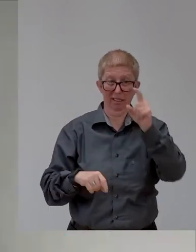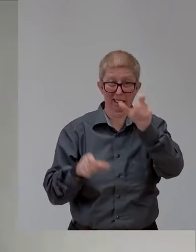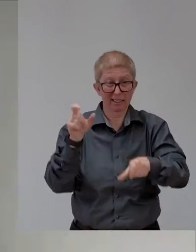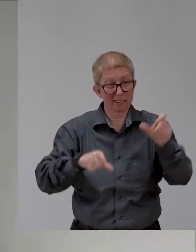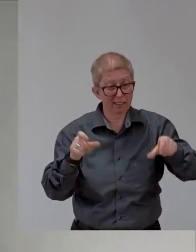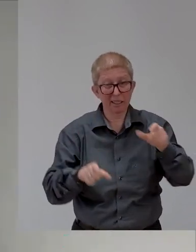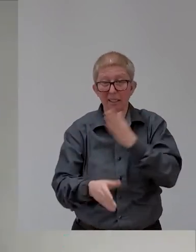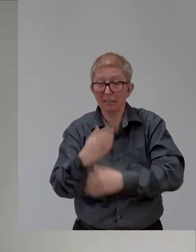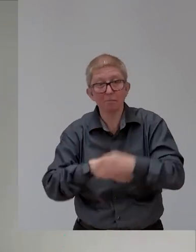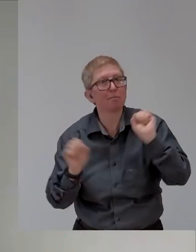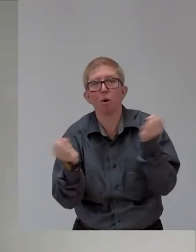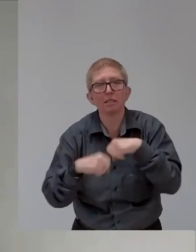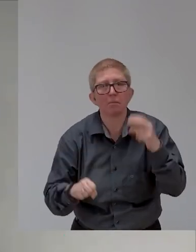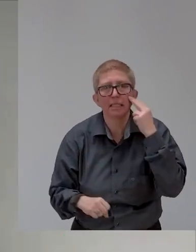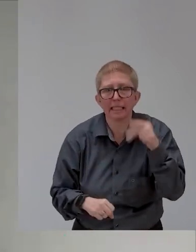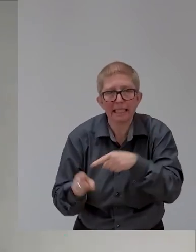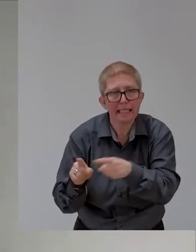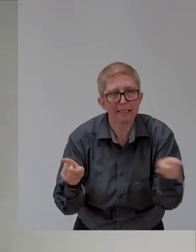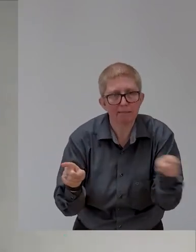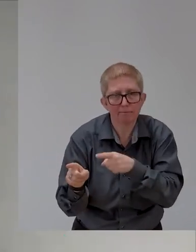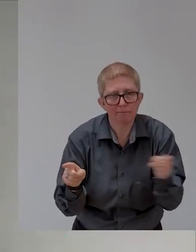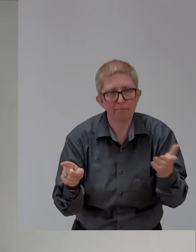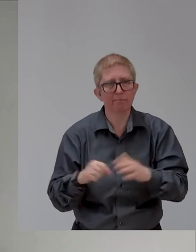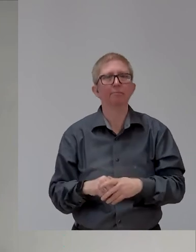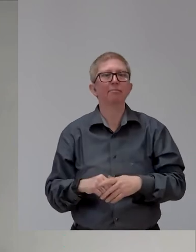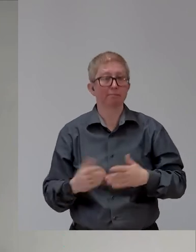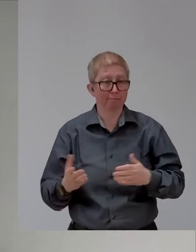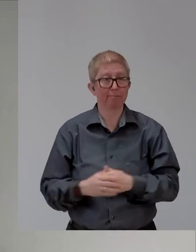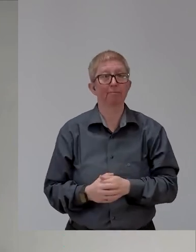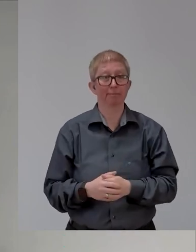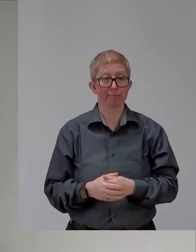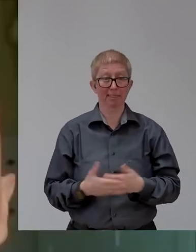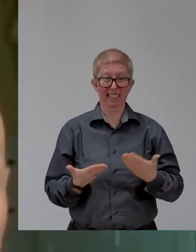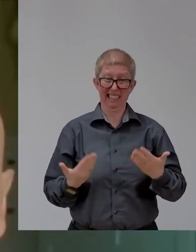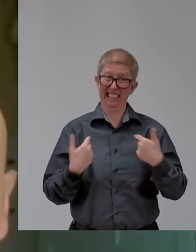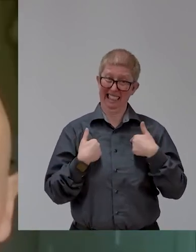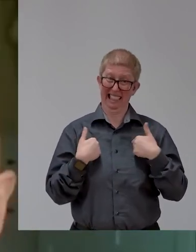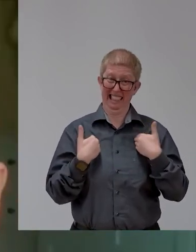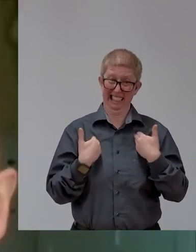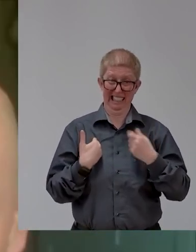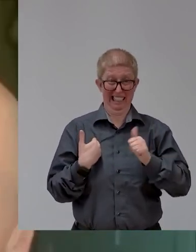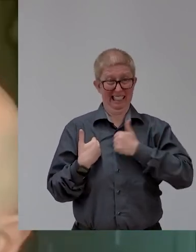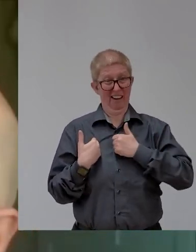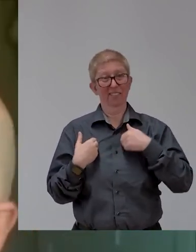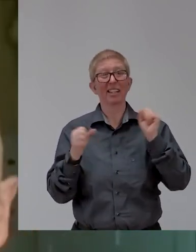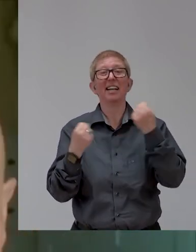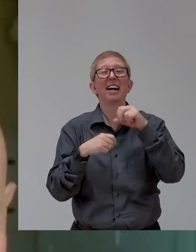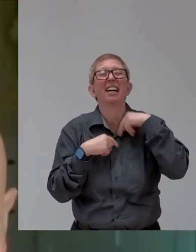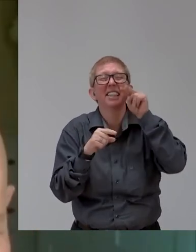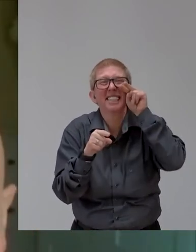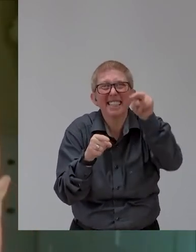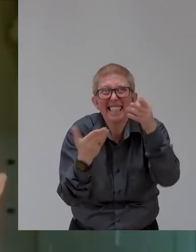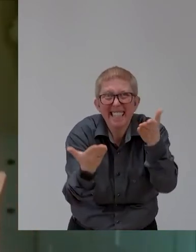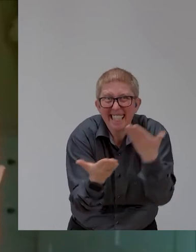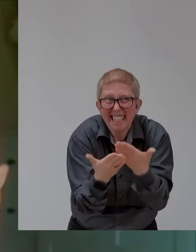I mean, I get away with it. I mean, people wouldn't have a clue that I, I don't, I don't see you. No, I know. Well, I saw you on breakfast TV, I think it